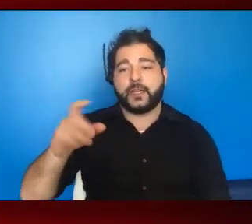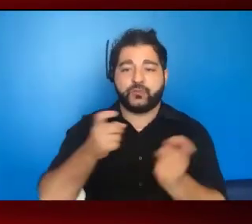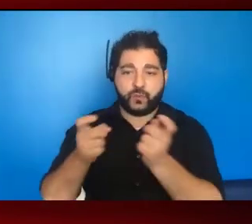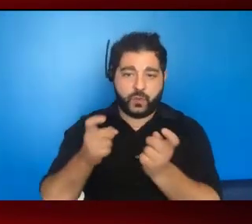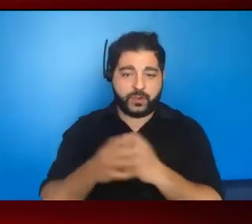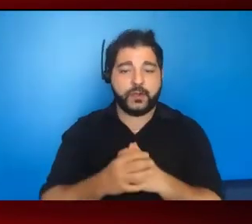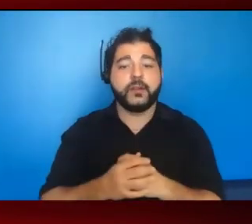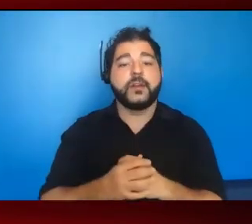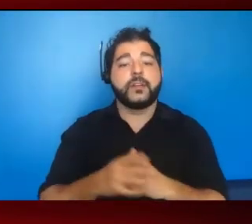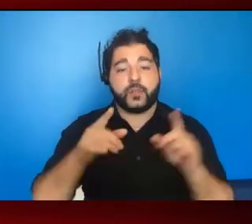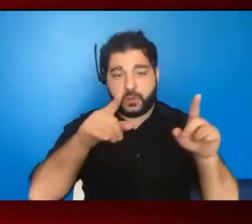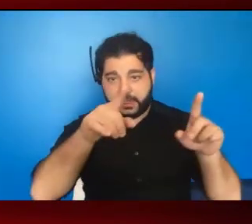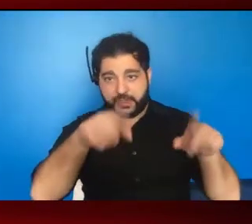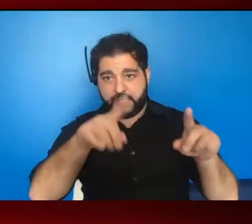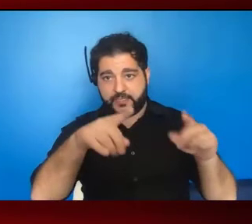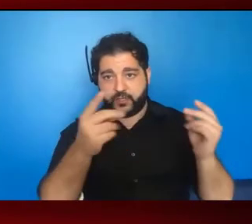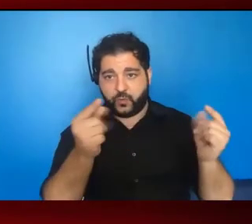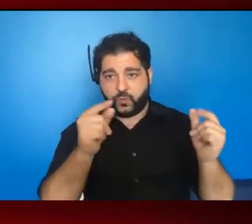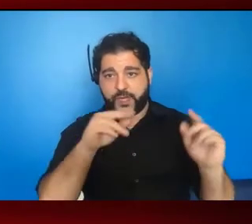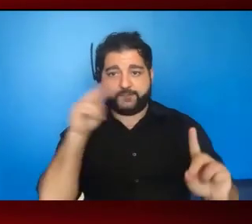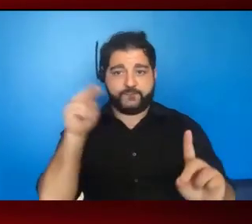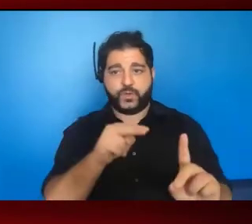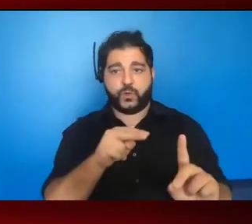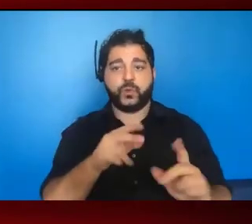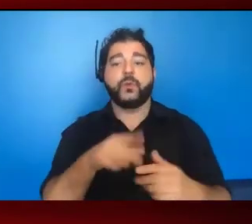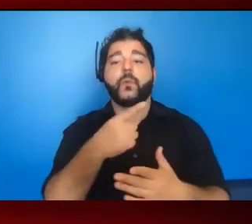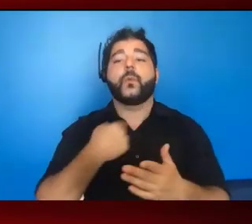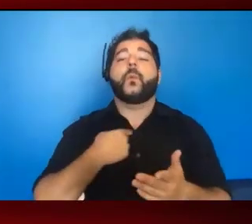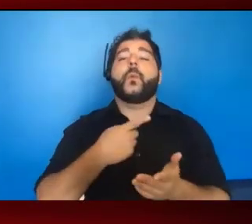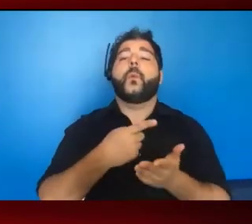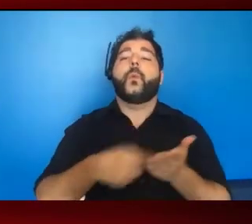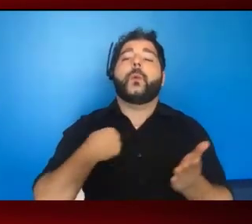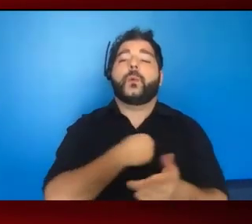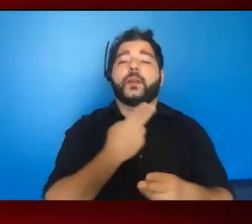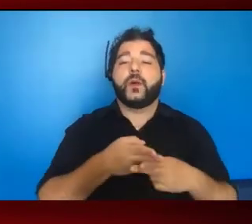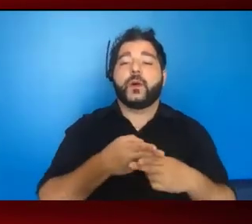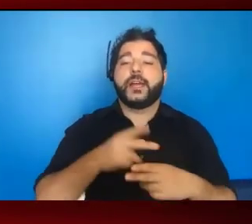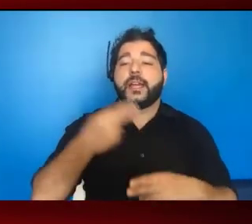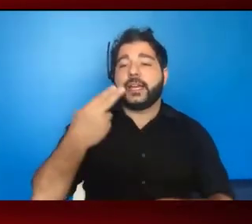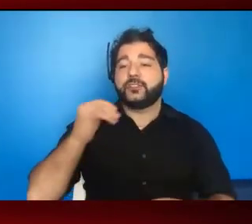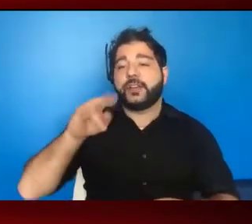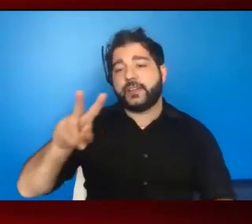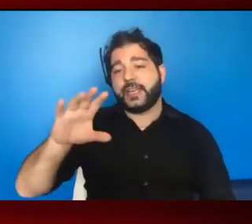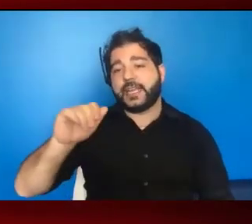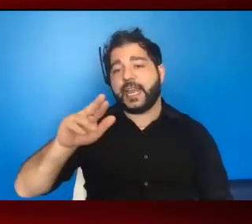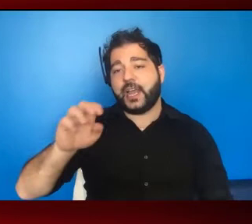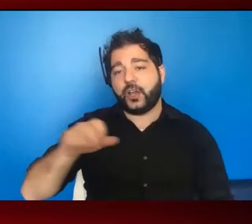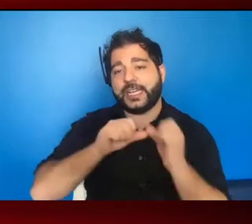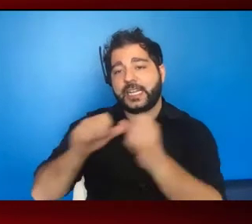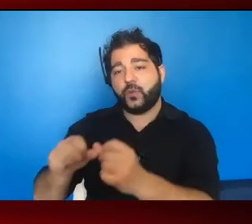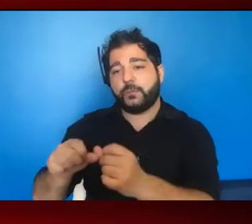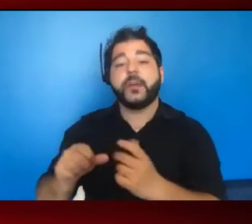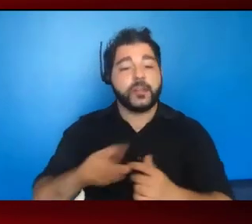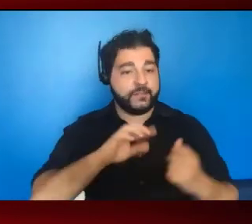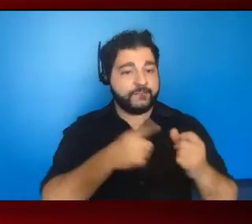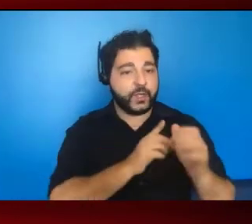this is a quick view of what we call the HIV care continuum. So you can see that the first